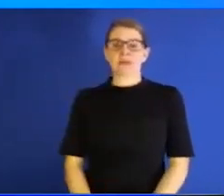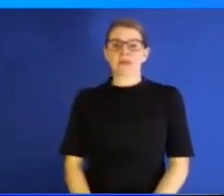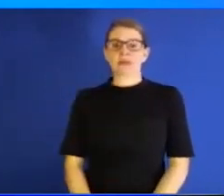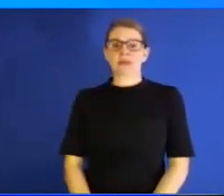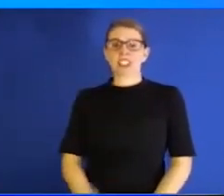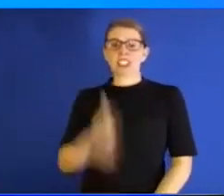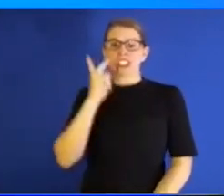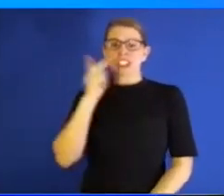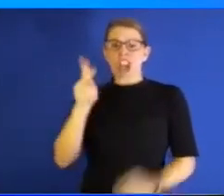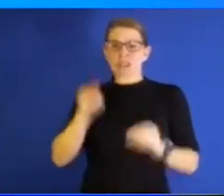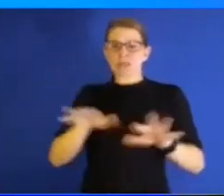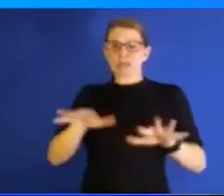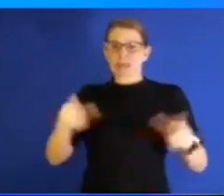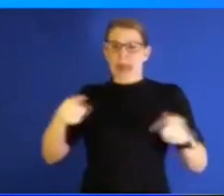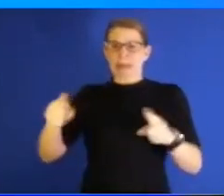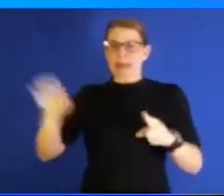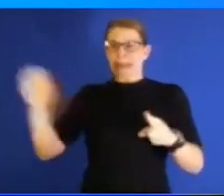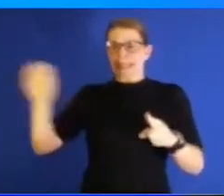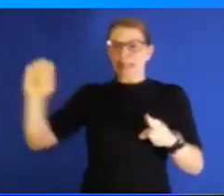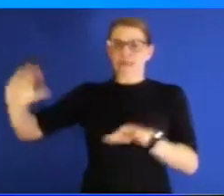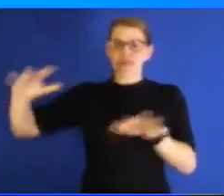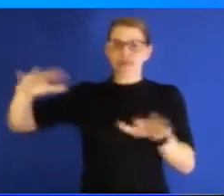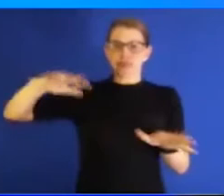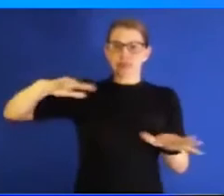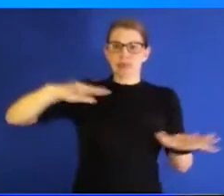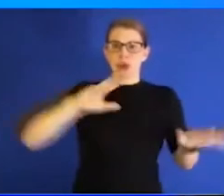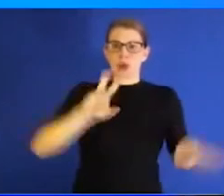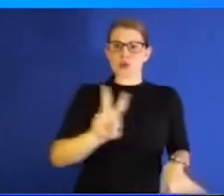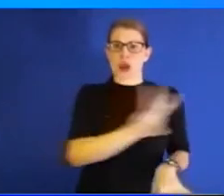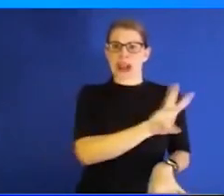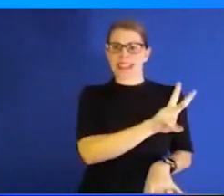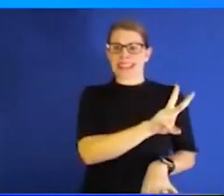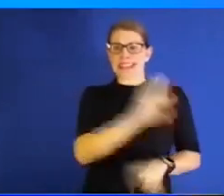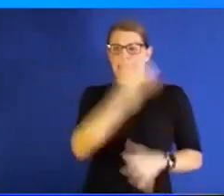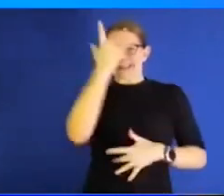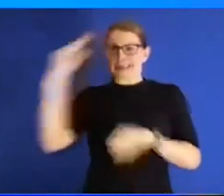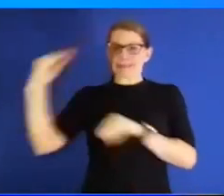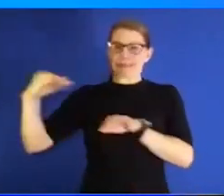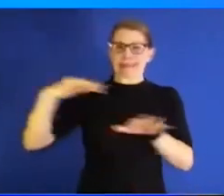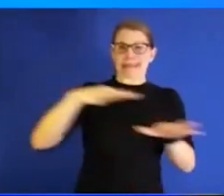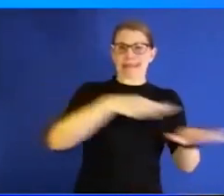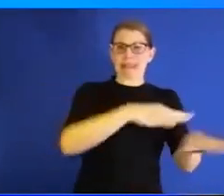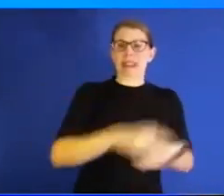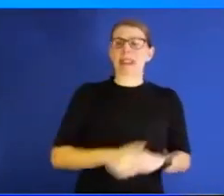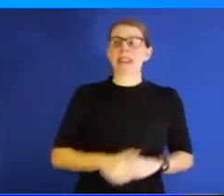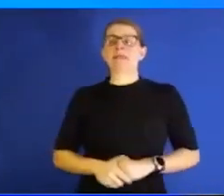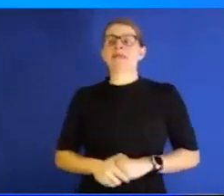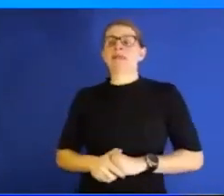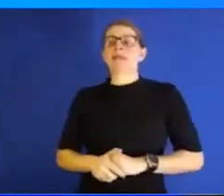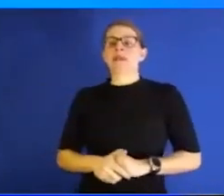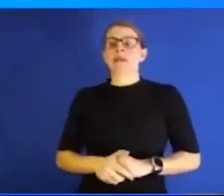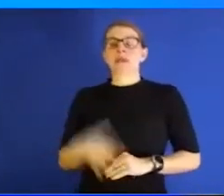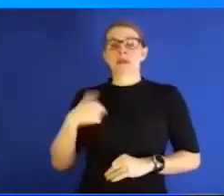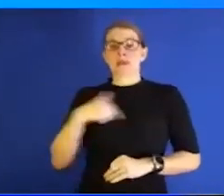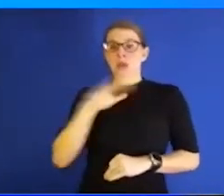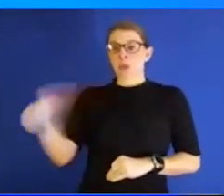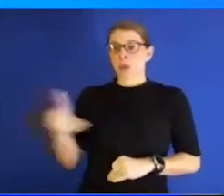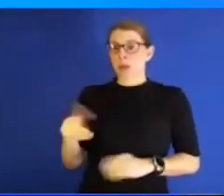started out east and worked its way west. And so as we looked at welcoming our students back to campus,